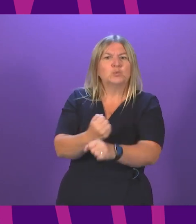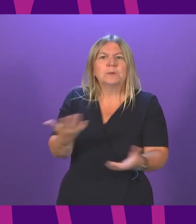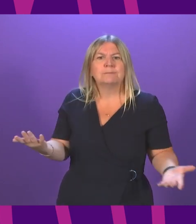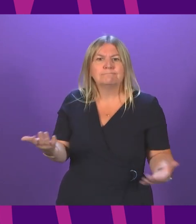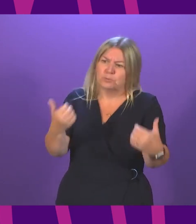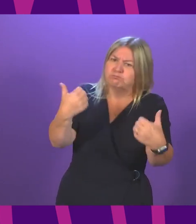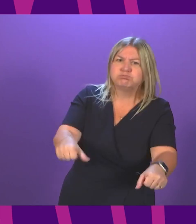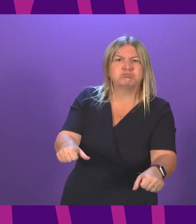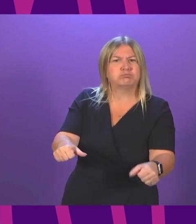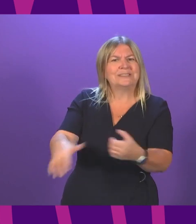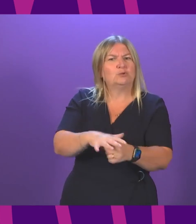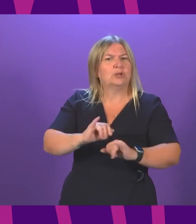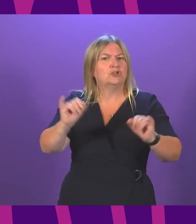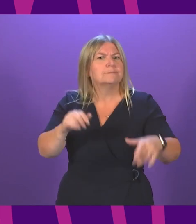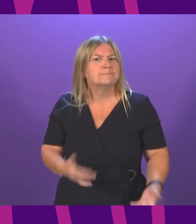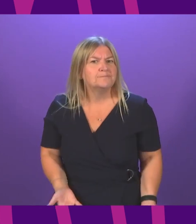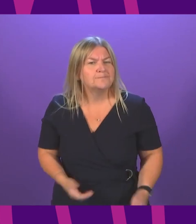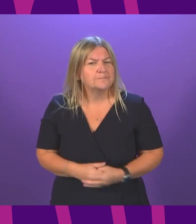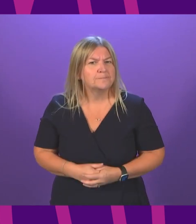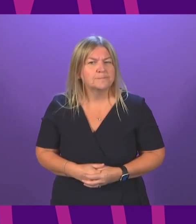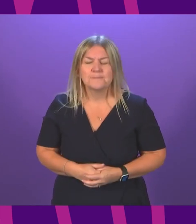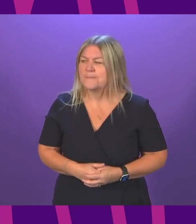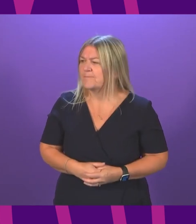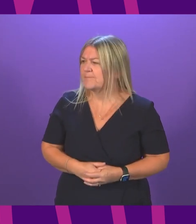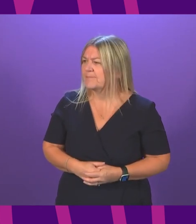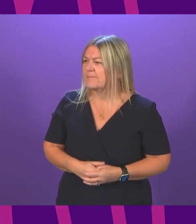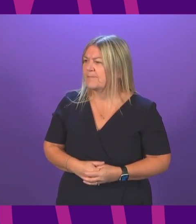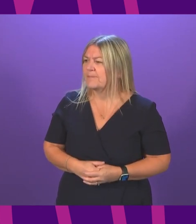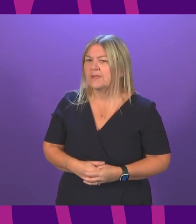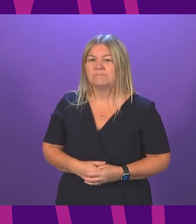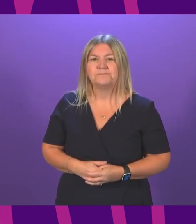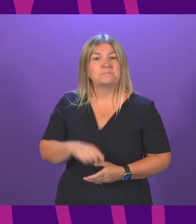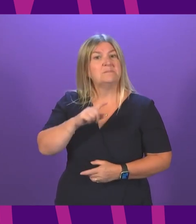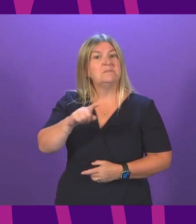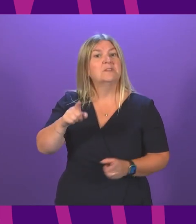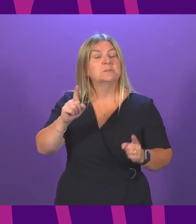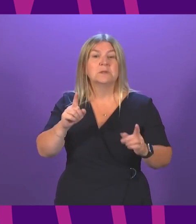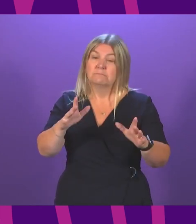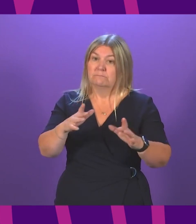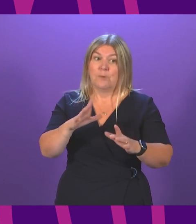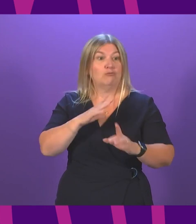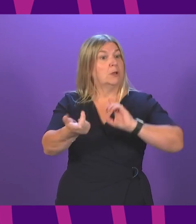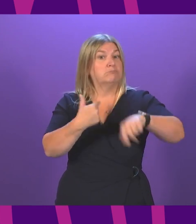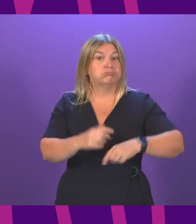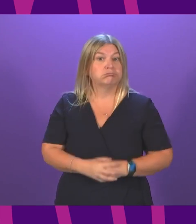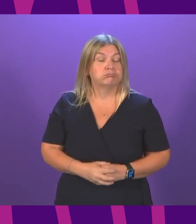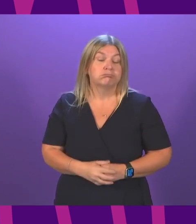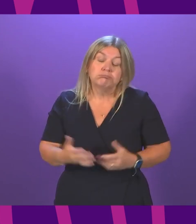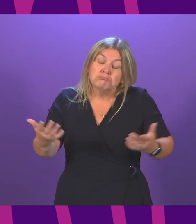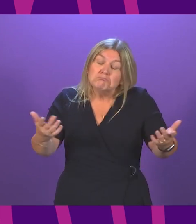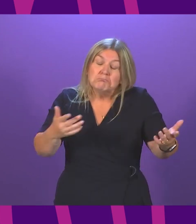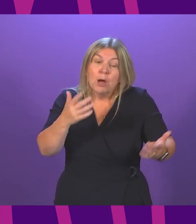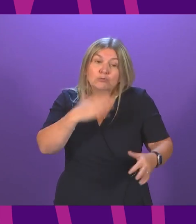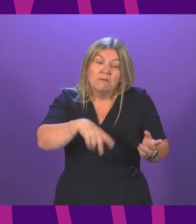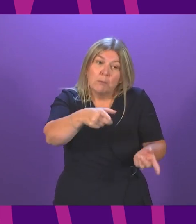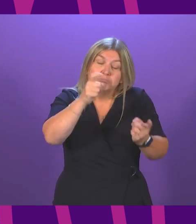address the crisis? First Minister. I actually answered that in my first answer but since the member says she didn't